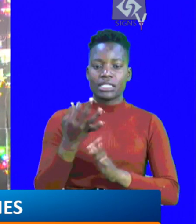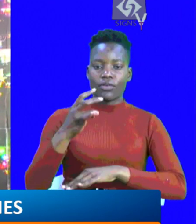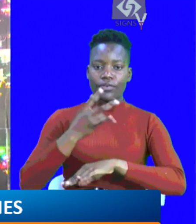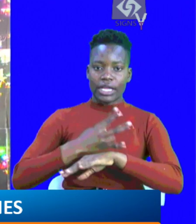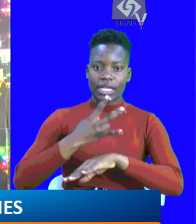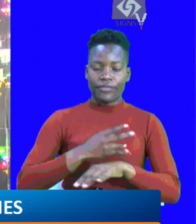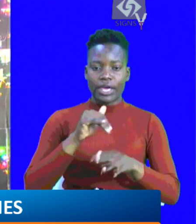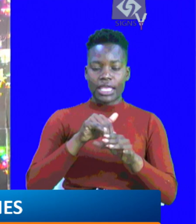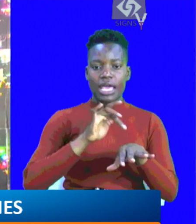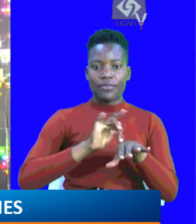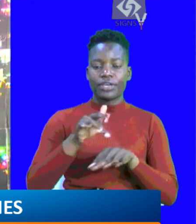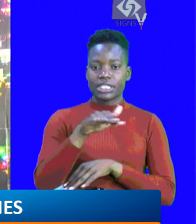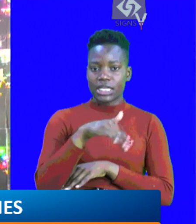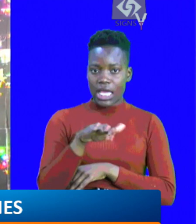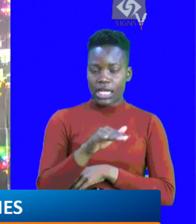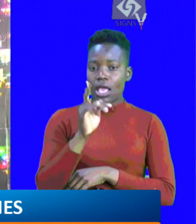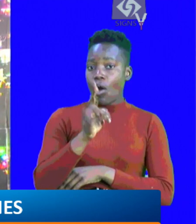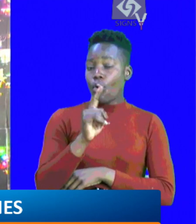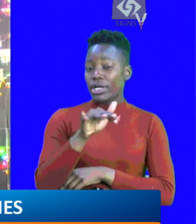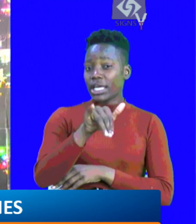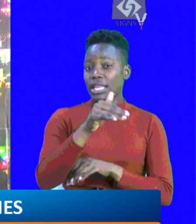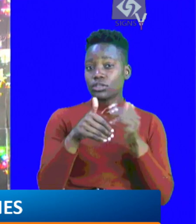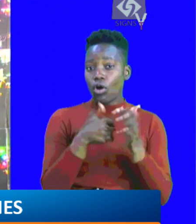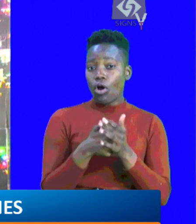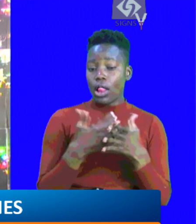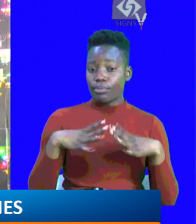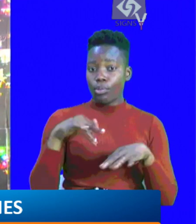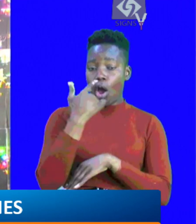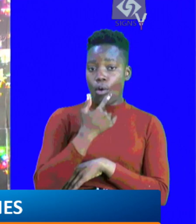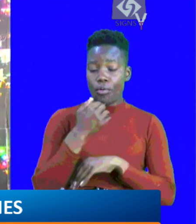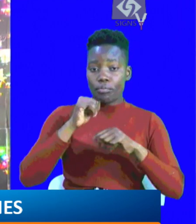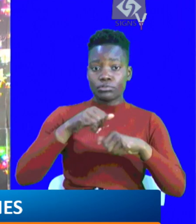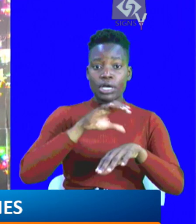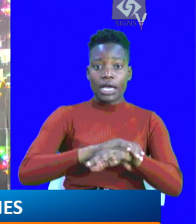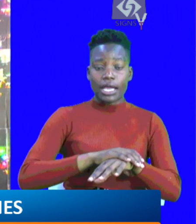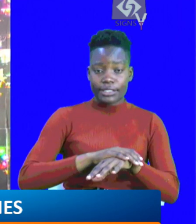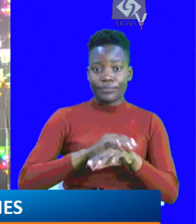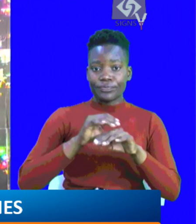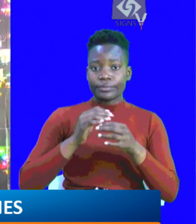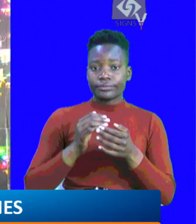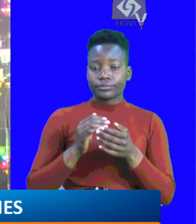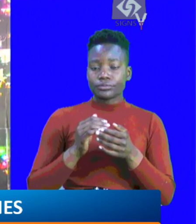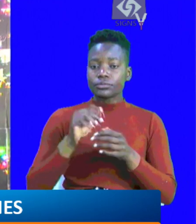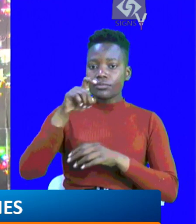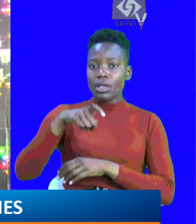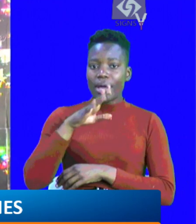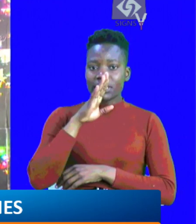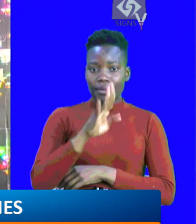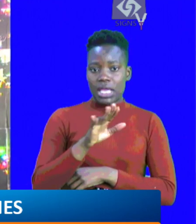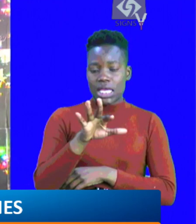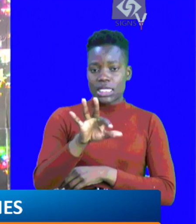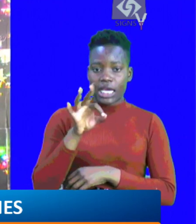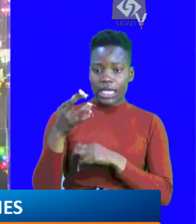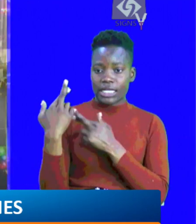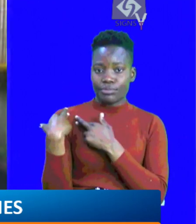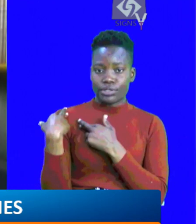suspended all branch managers of NHIF in the affected areas, warning that all those who will be found